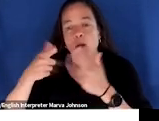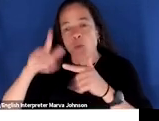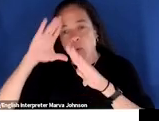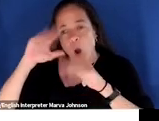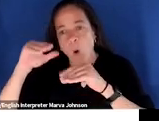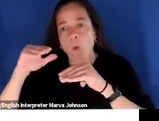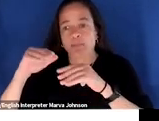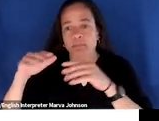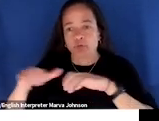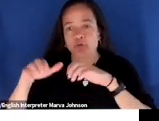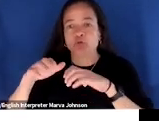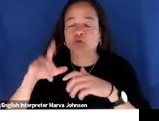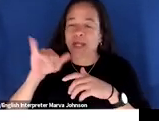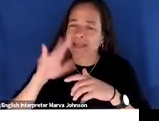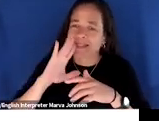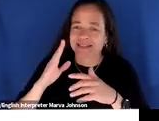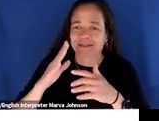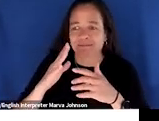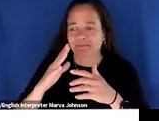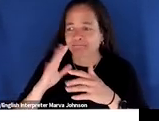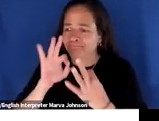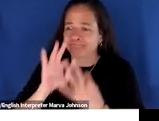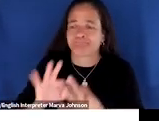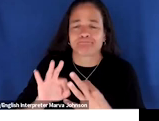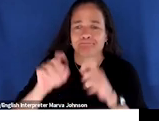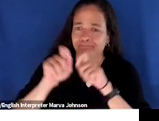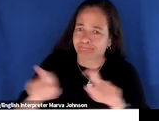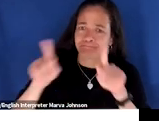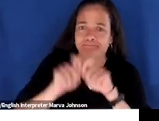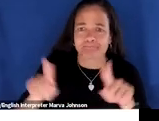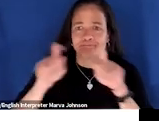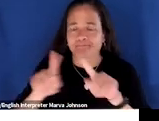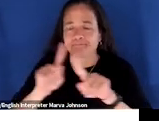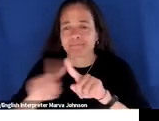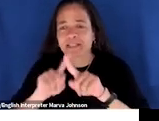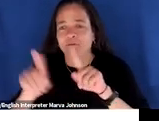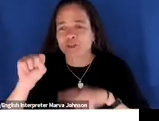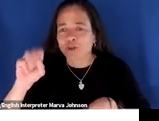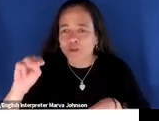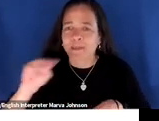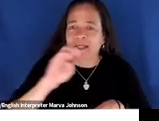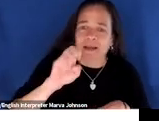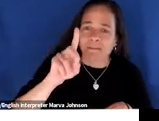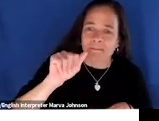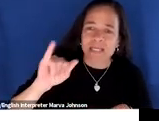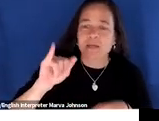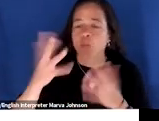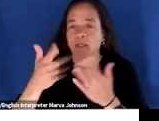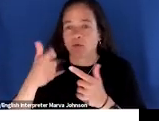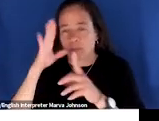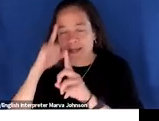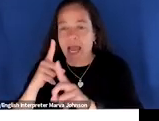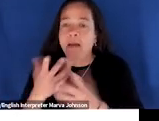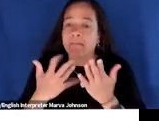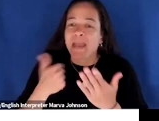environments in public environments at events and in all kinds of media environments it doesn't mean again just sorry i'm maybe i'm repeating